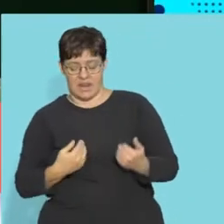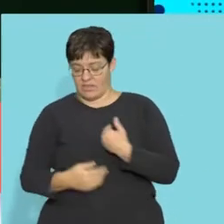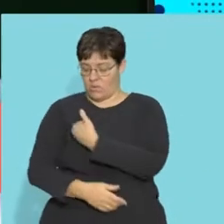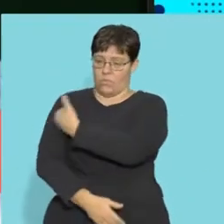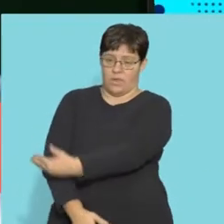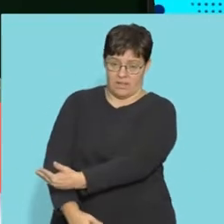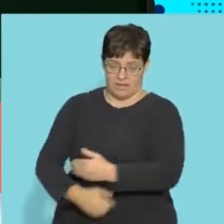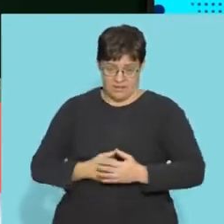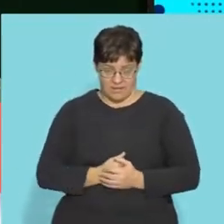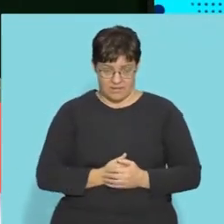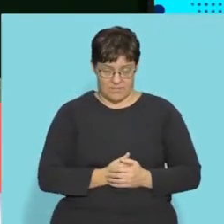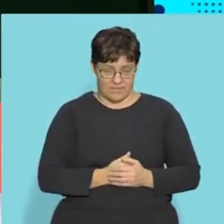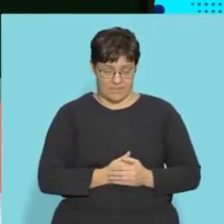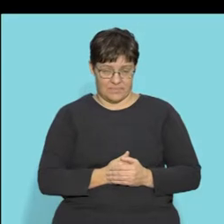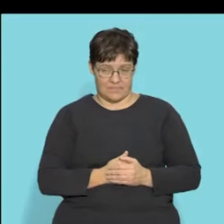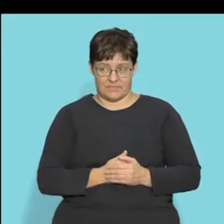system.